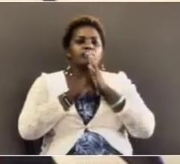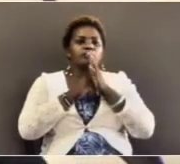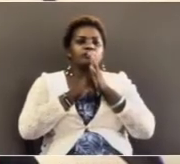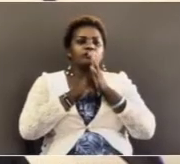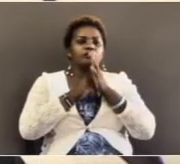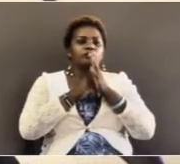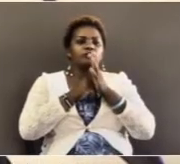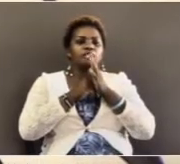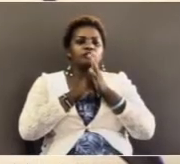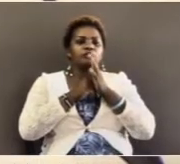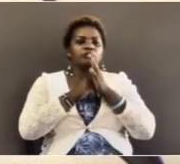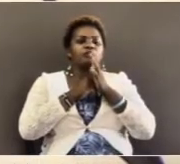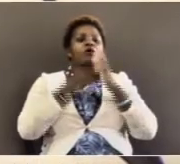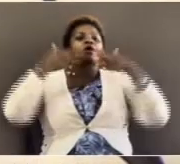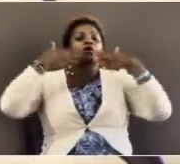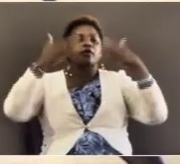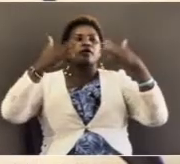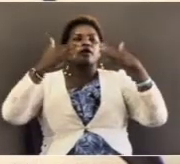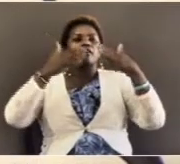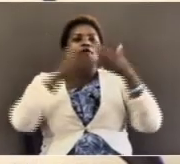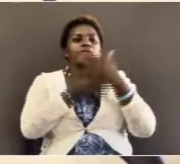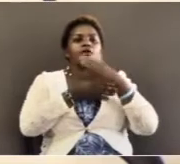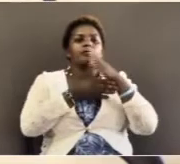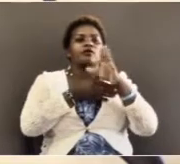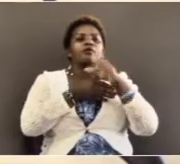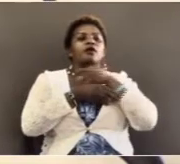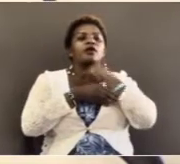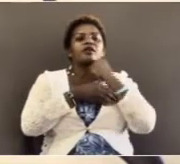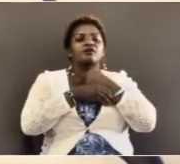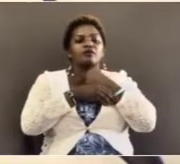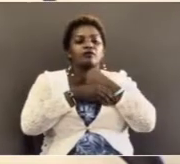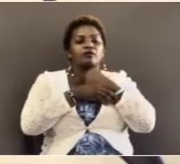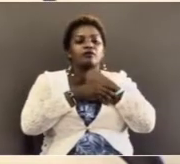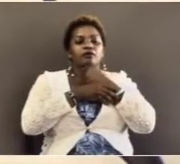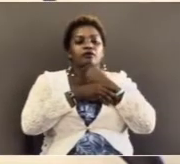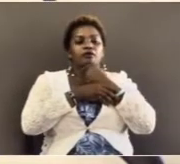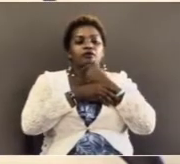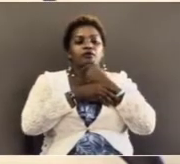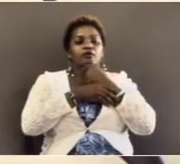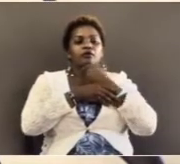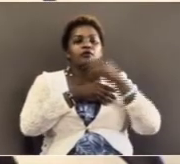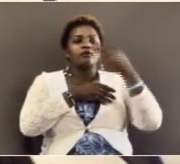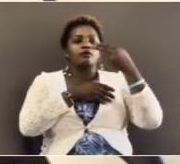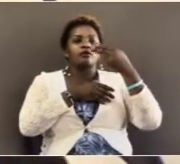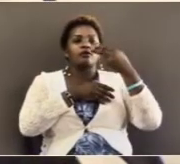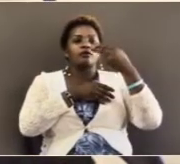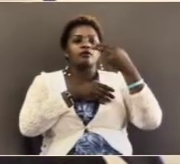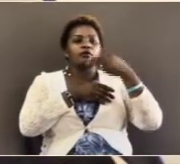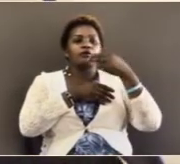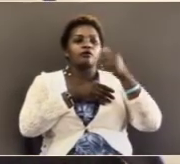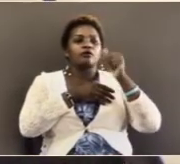I want to thank your minister, Reverend Harun-Gere